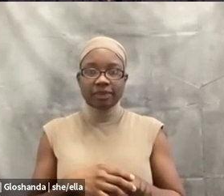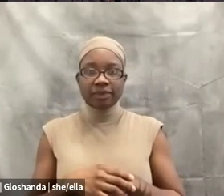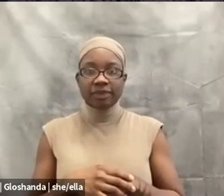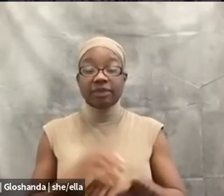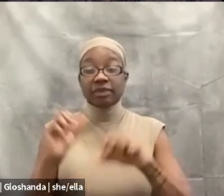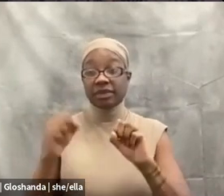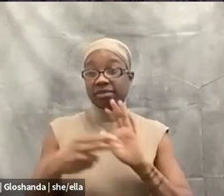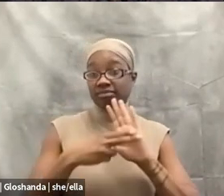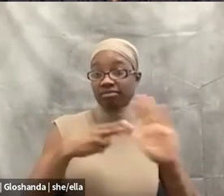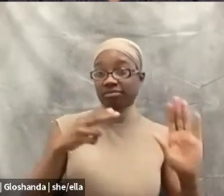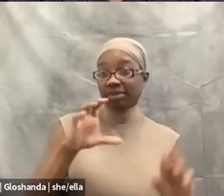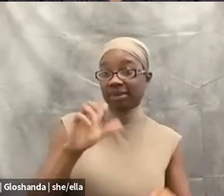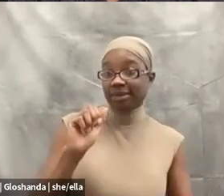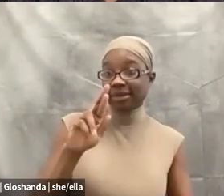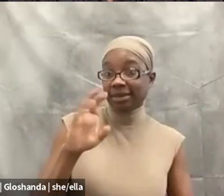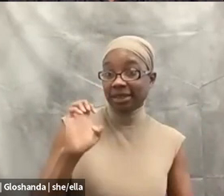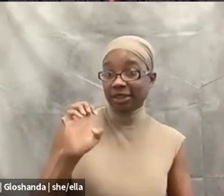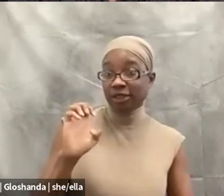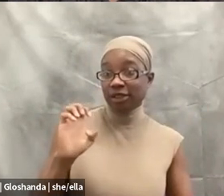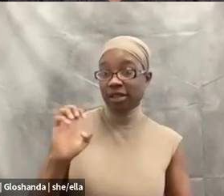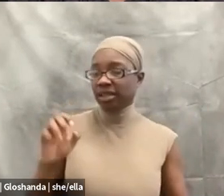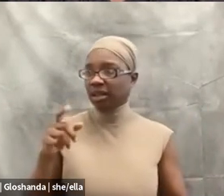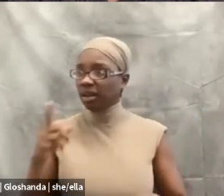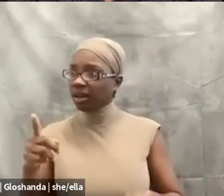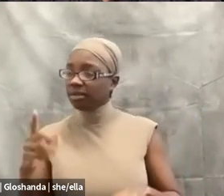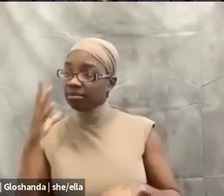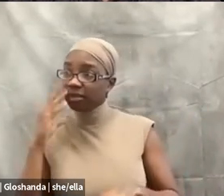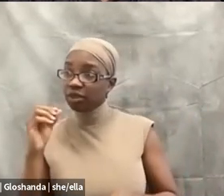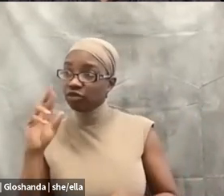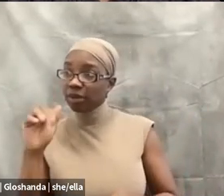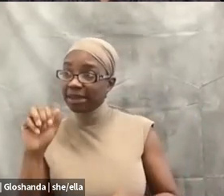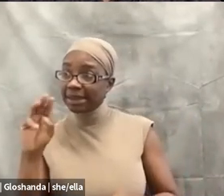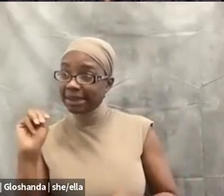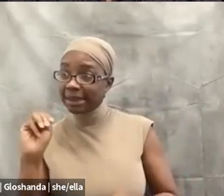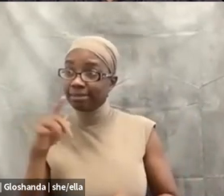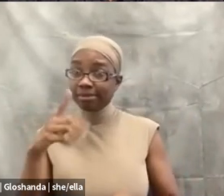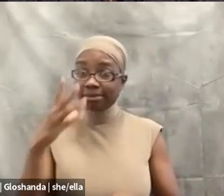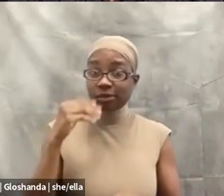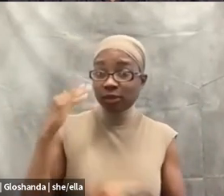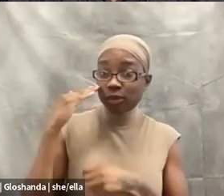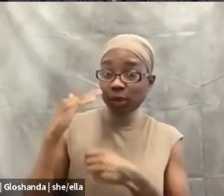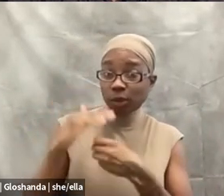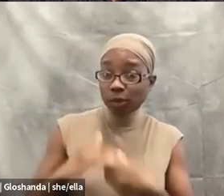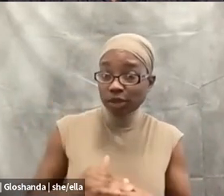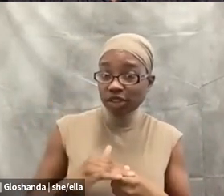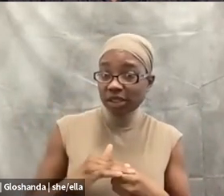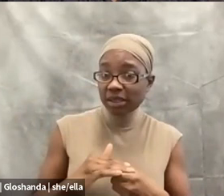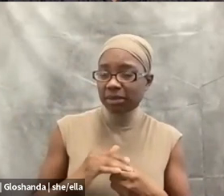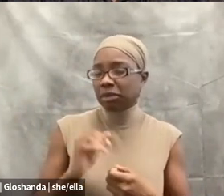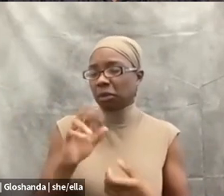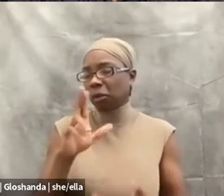be called care. It can be called, is there racism in this person's life? Is there oppression in this person's life or not? Um,